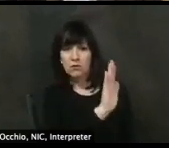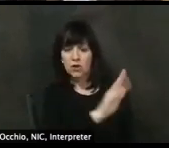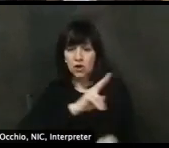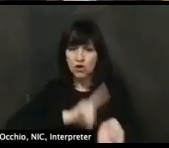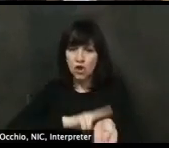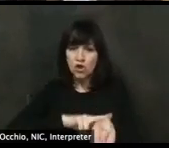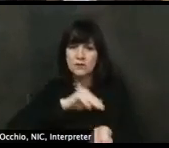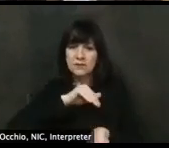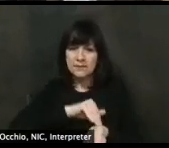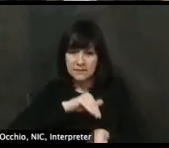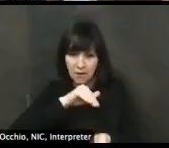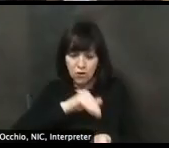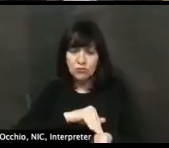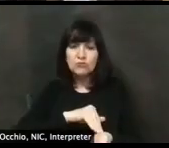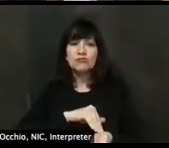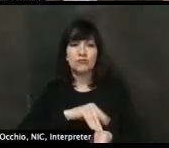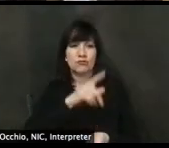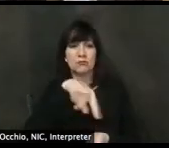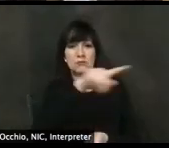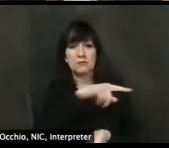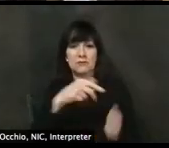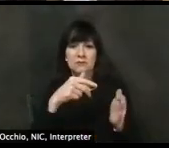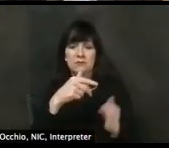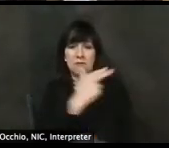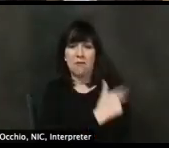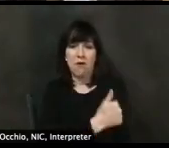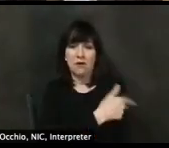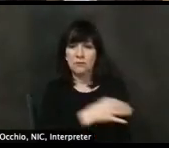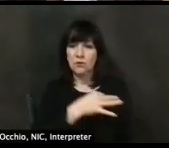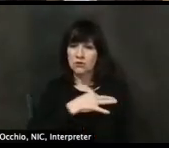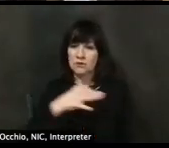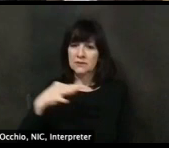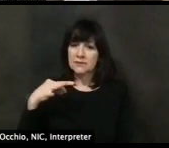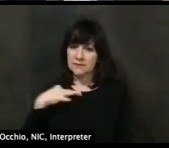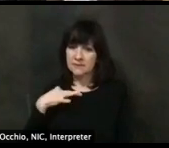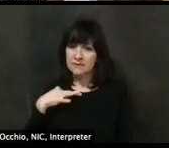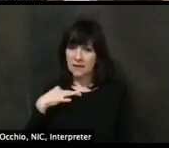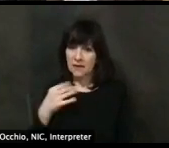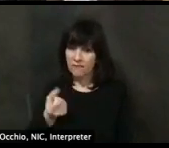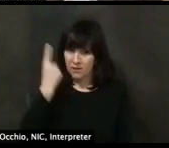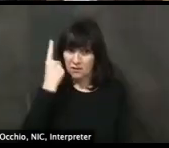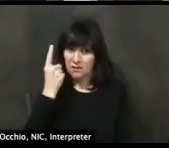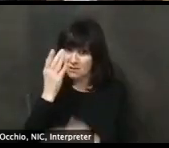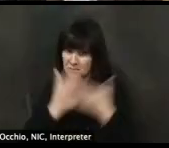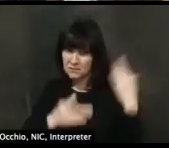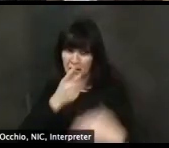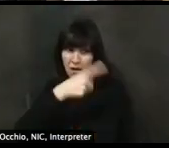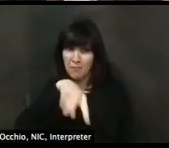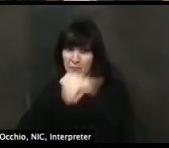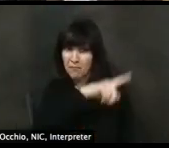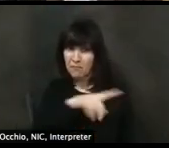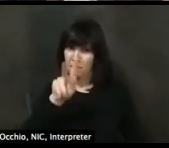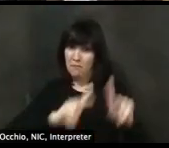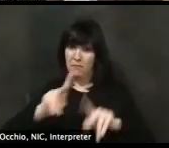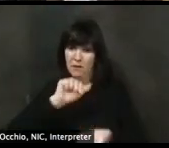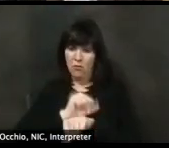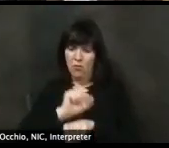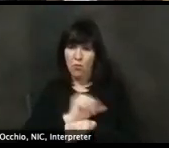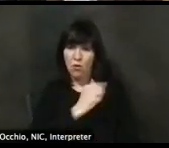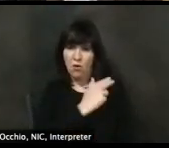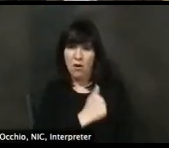physicians, nurses, and other frontline health workers who've passed with the COVID. And it's really important whether a first line